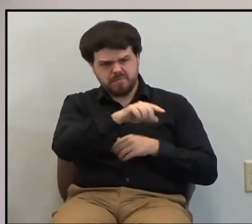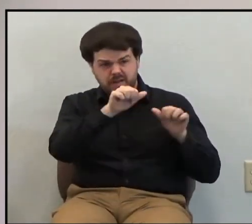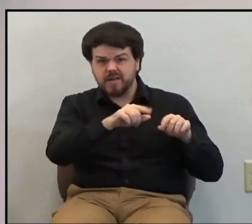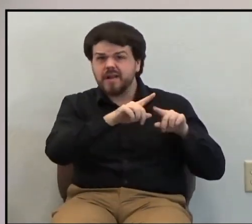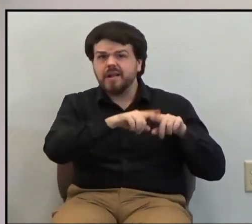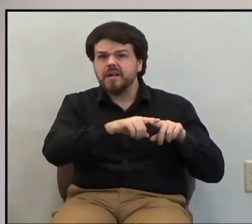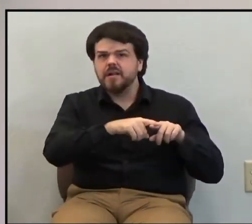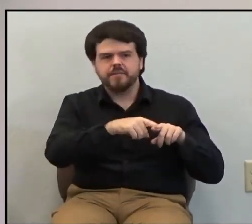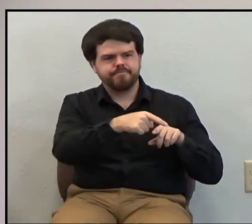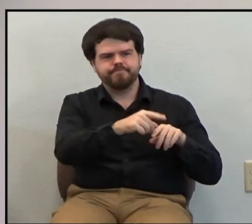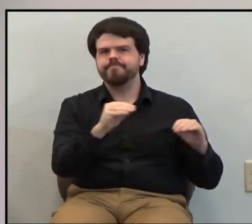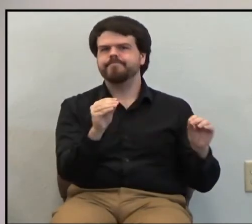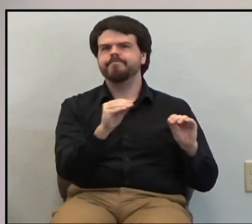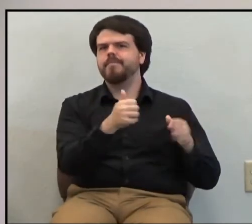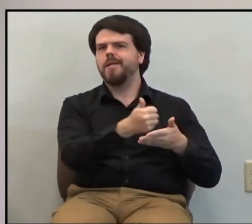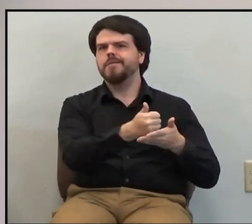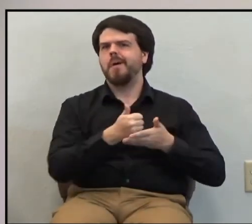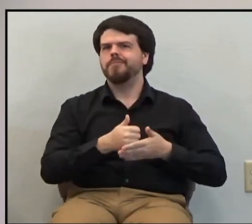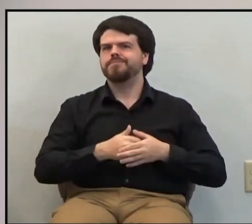would help him.